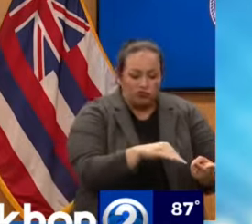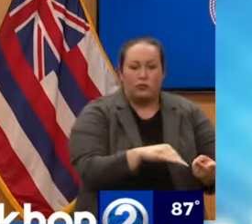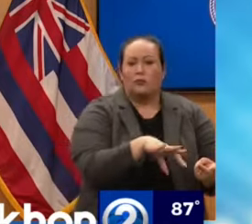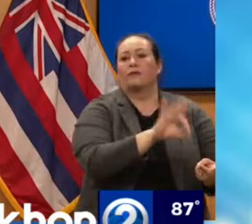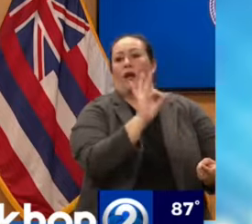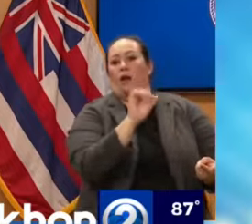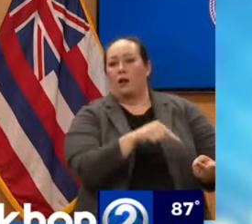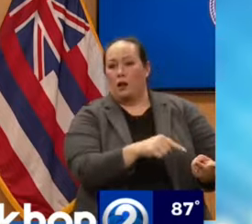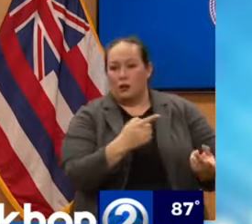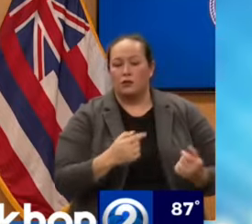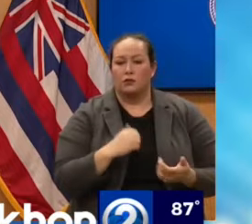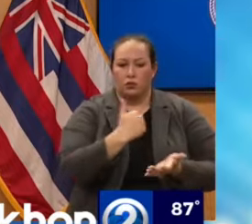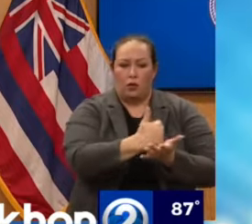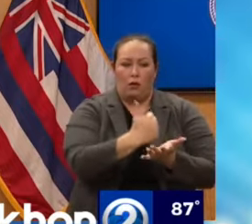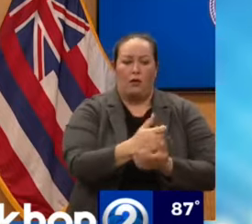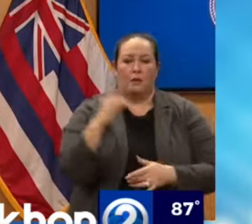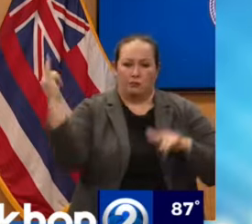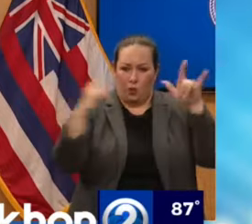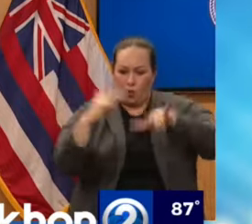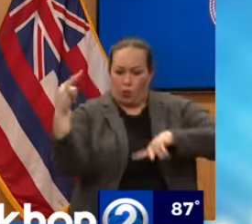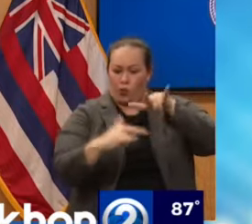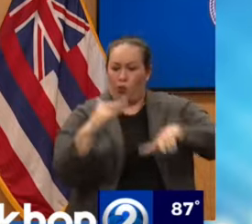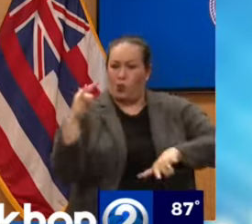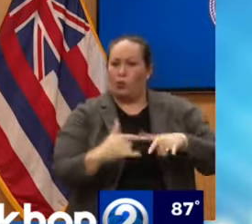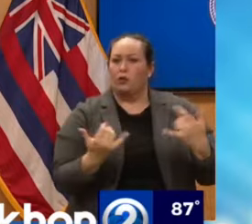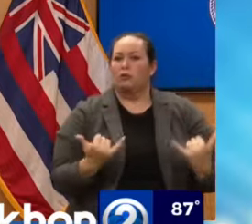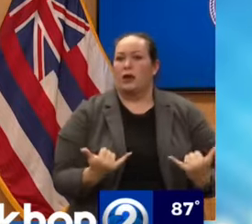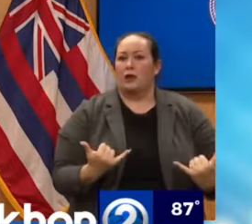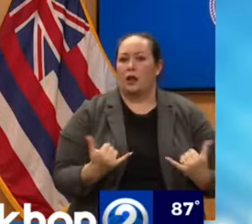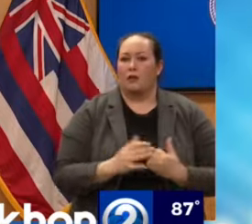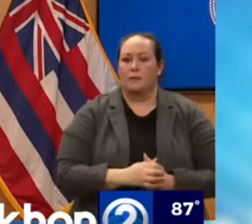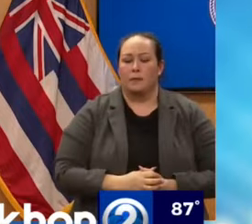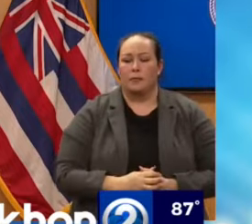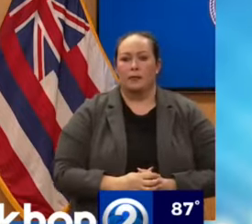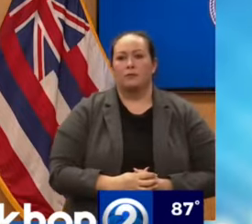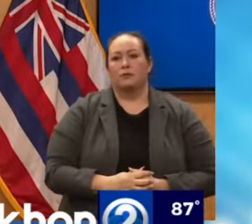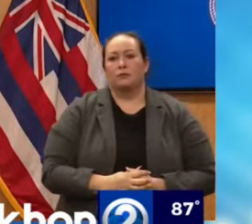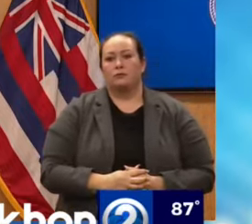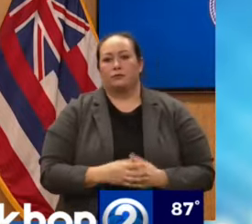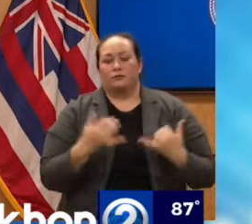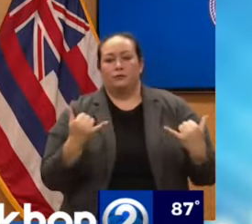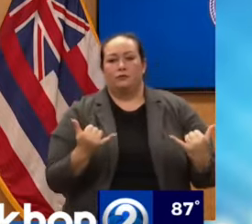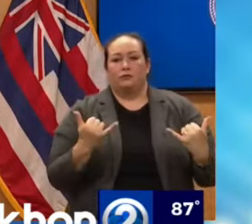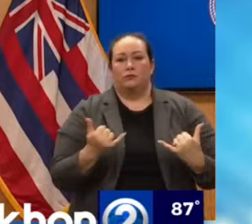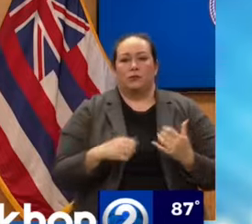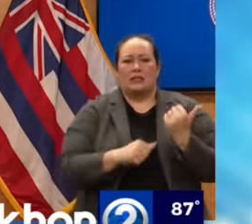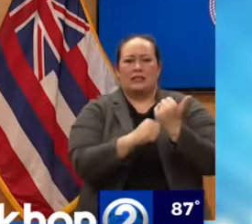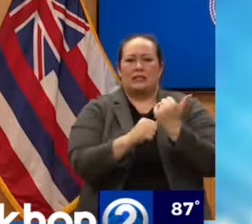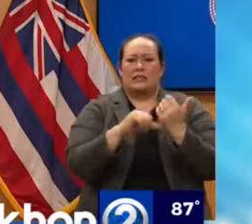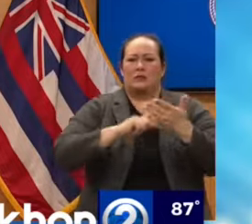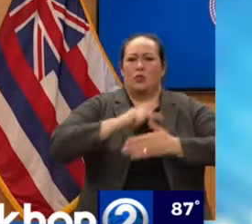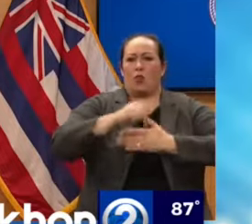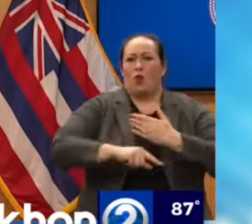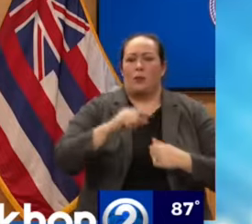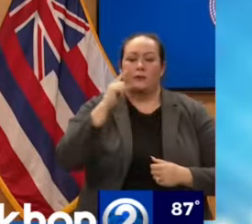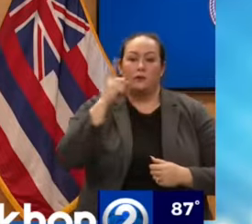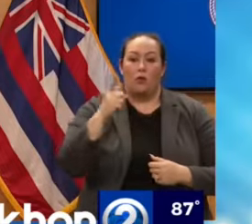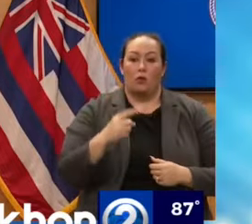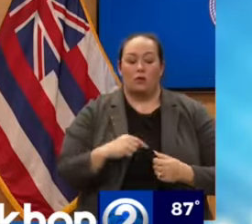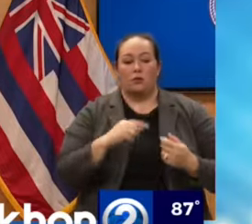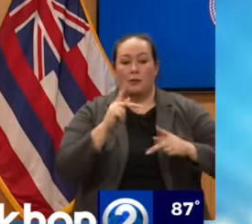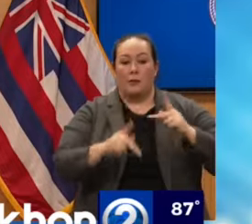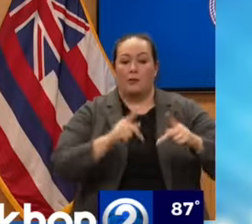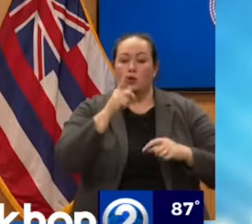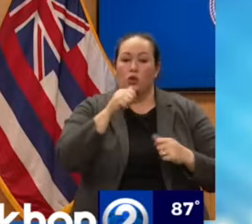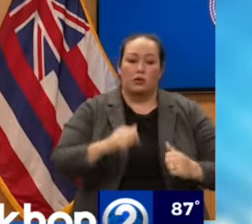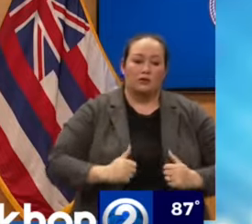great fire department you have here. Our individual assistance program is the key program for individuals. For those that are survivors